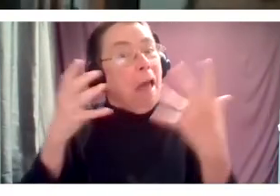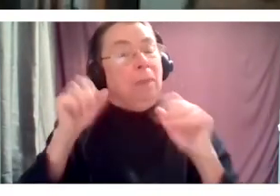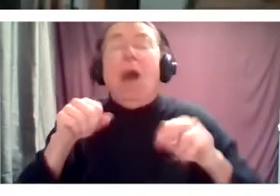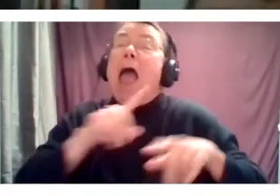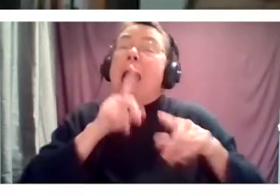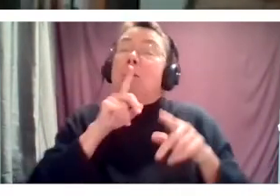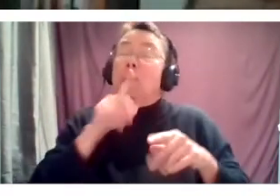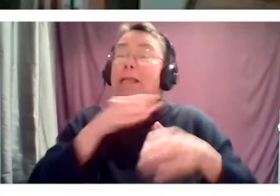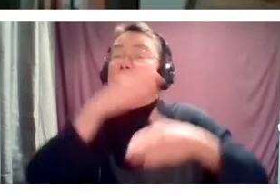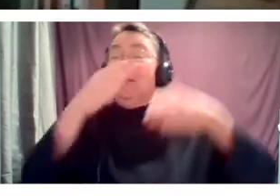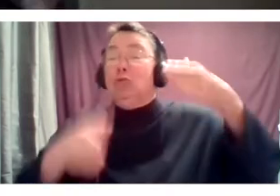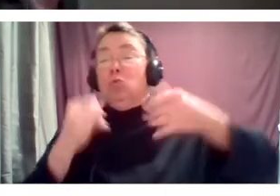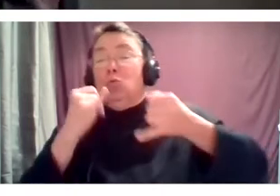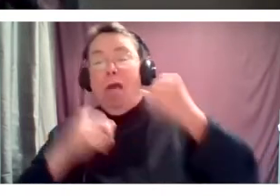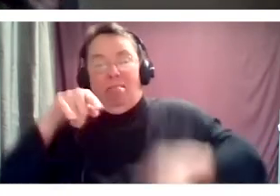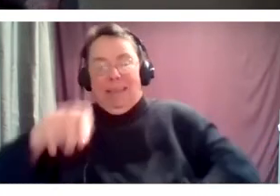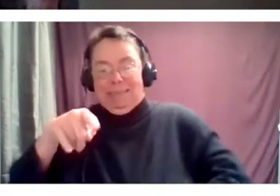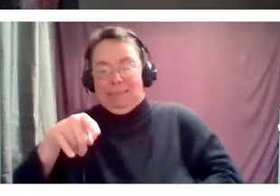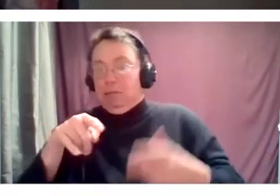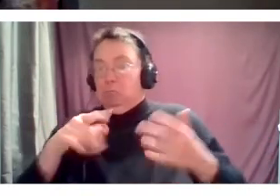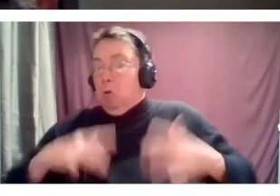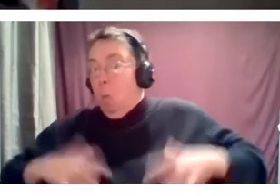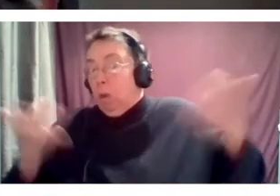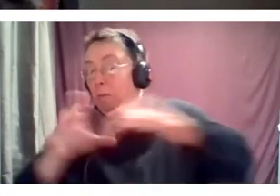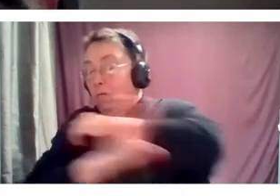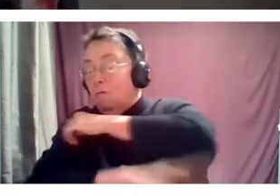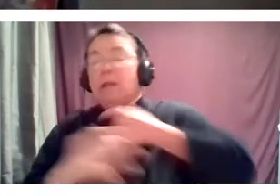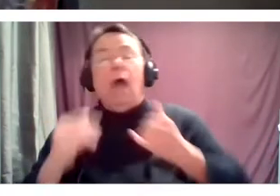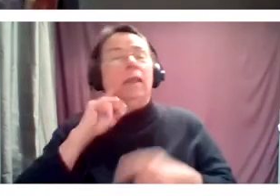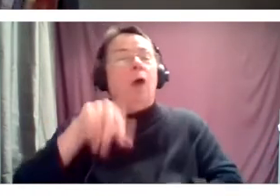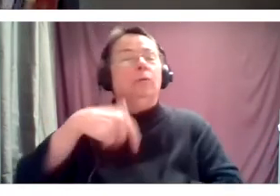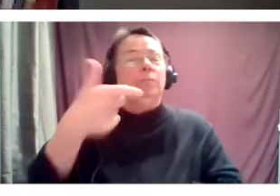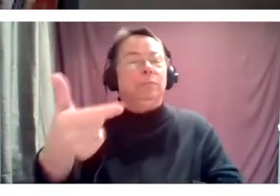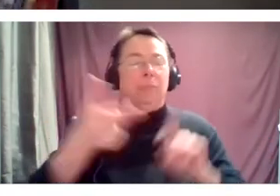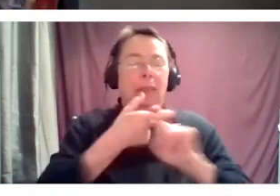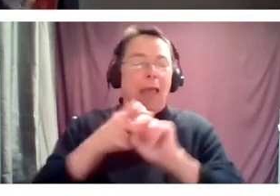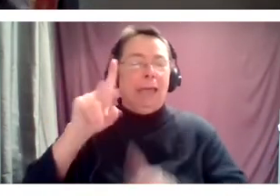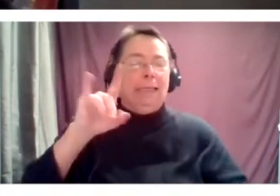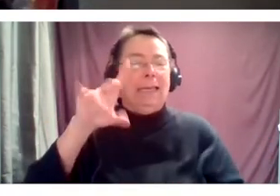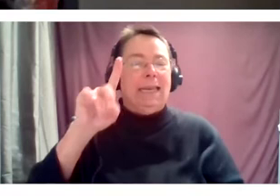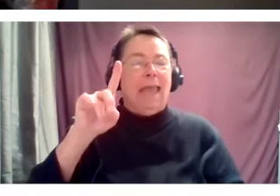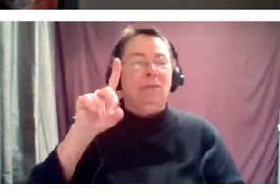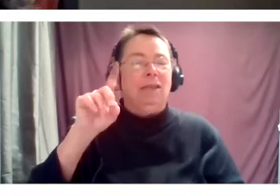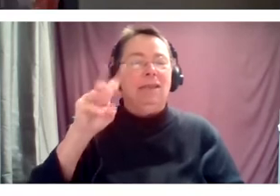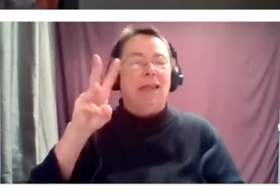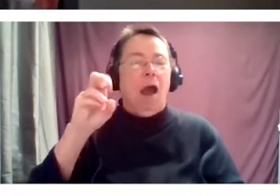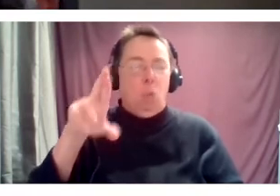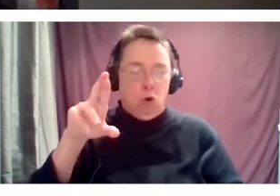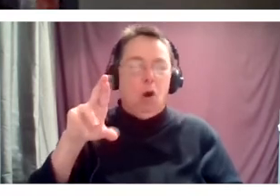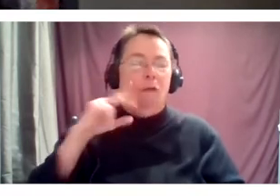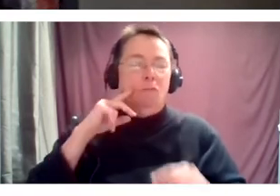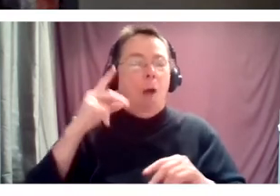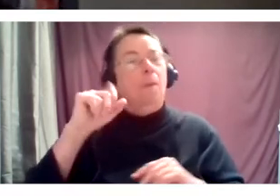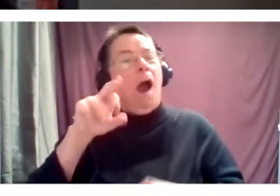to round out this conversation of what is fall, I want to throw it over to my colleague, David Dower, the Artistic Director of Arts Emerson, to tell us a little bit